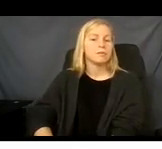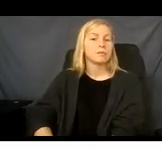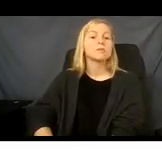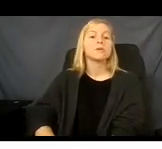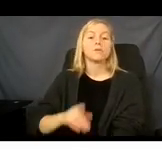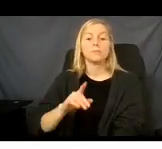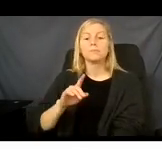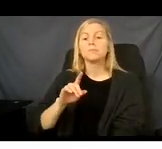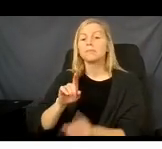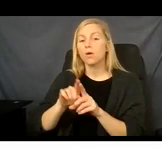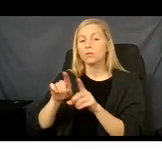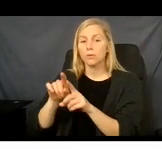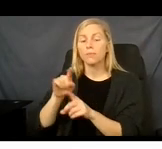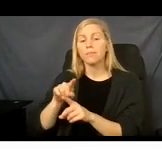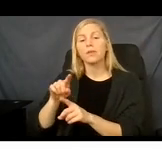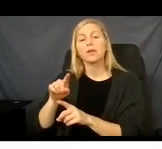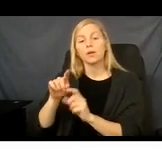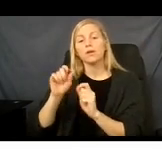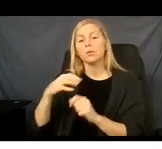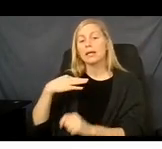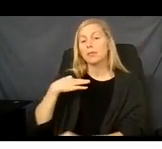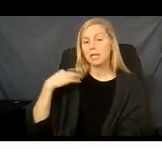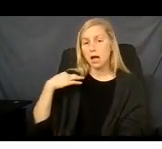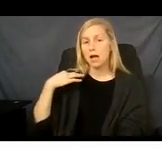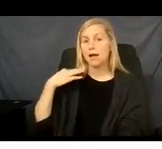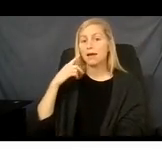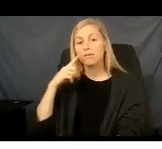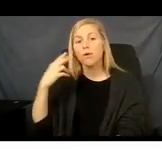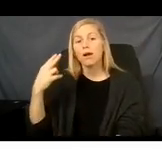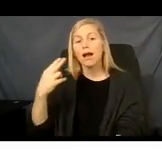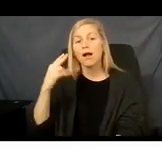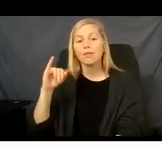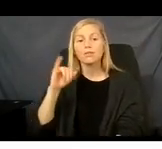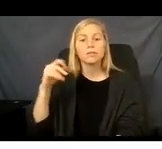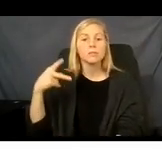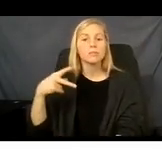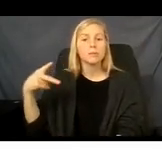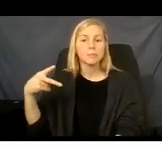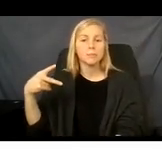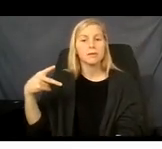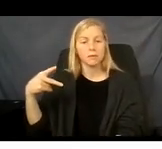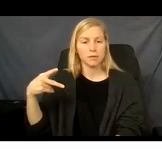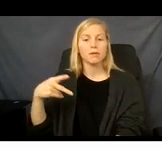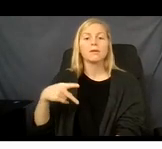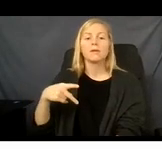and enroll in what we call the Health Insurance Premium Payment Program, HIPP.